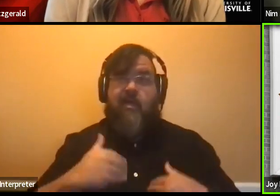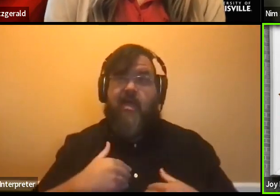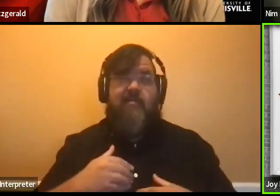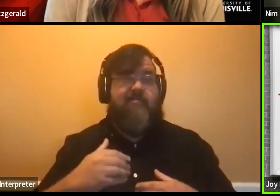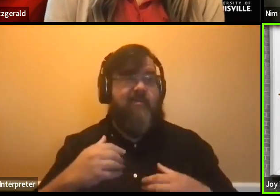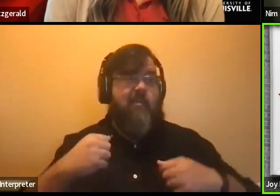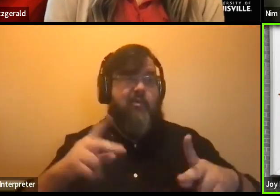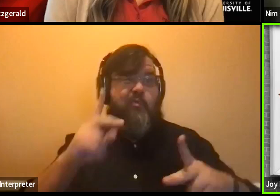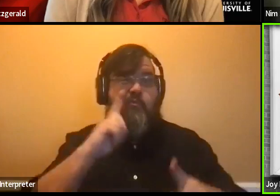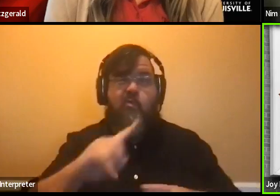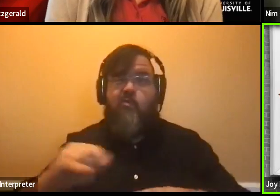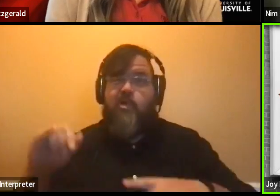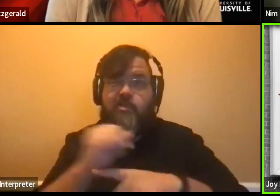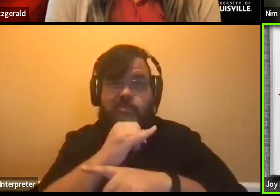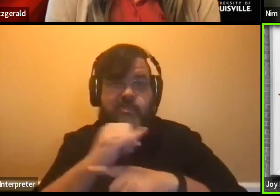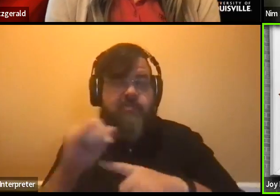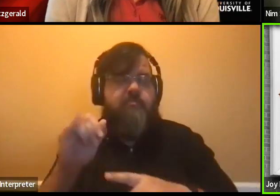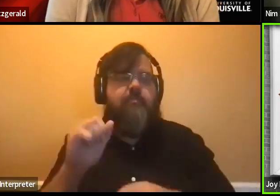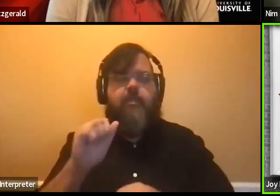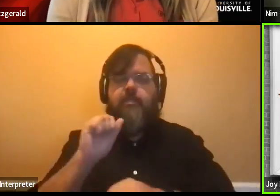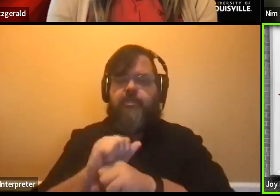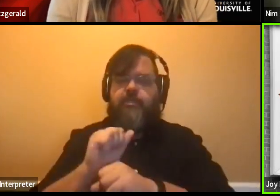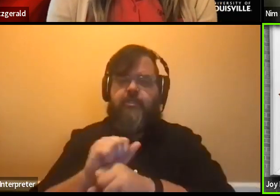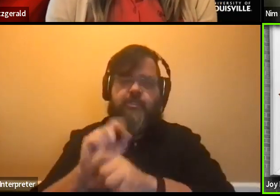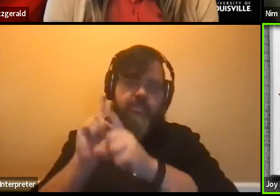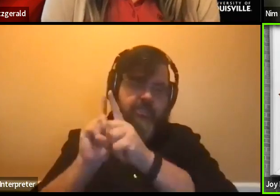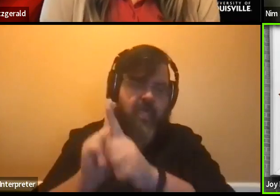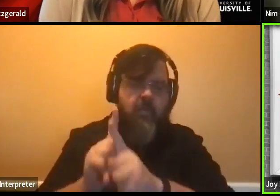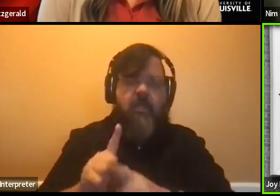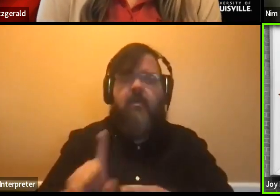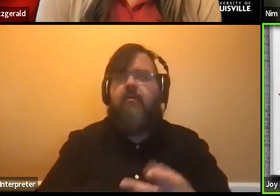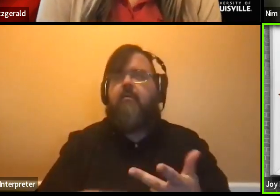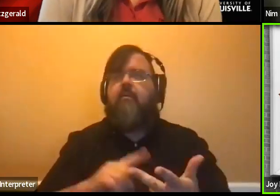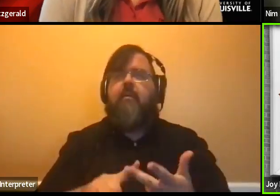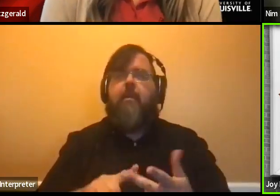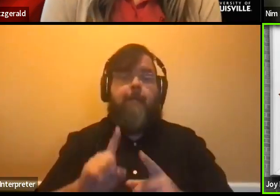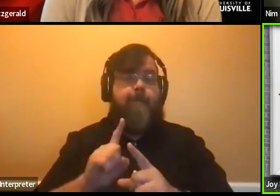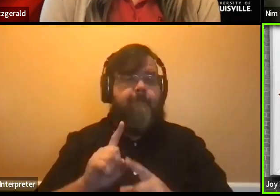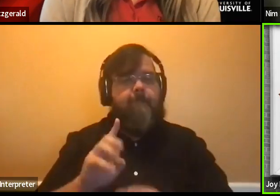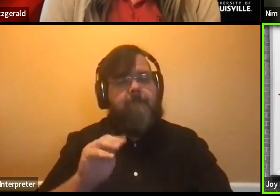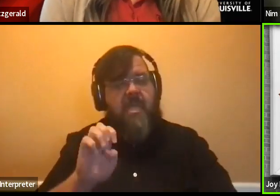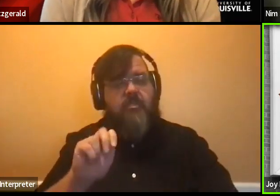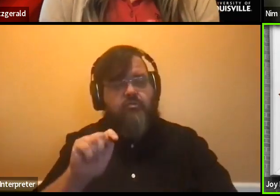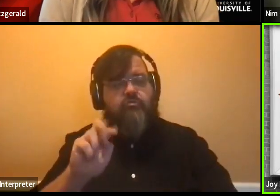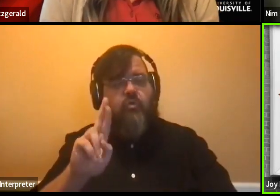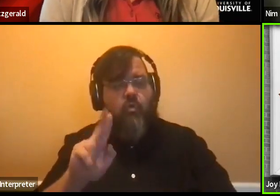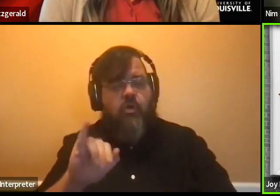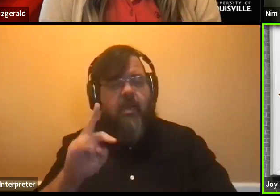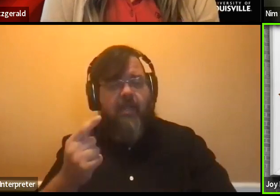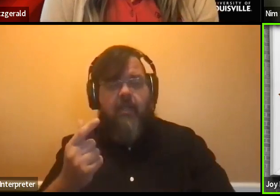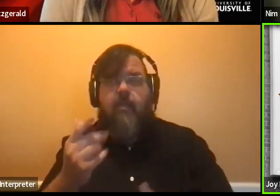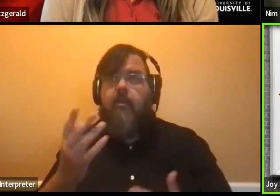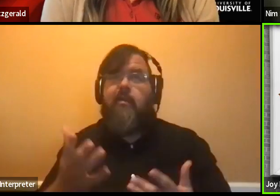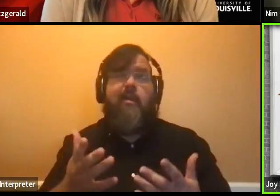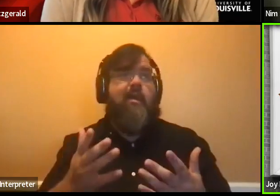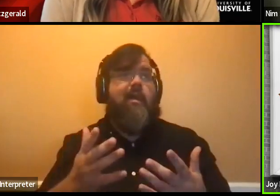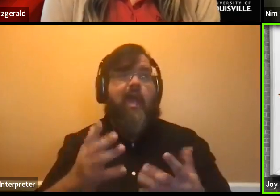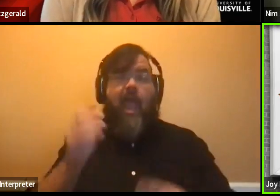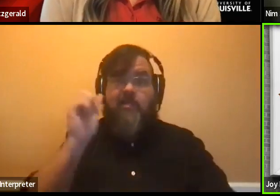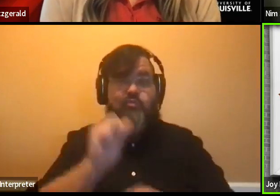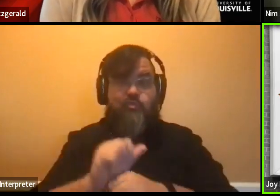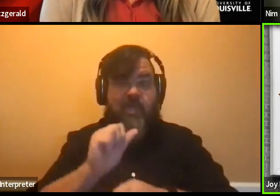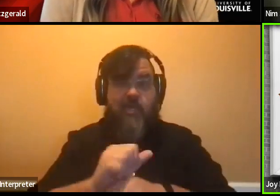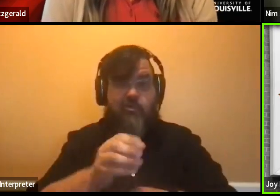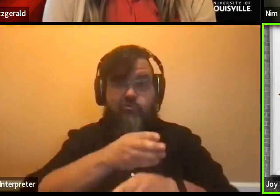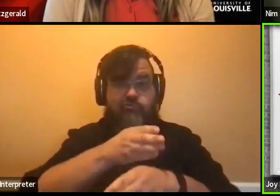shadowing, mentoring, part-time jobs, even a career after you graduate. So I think the